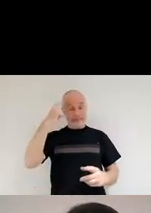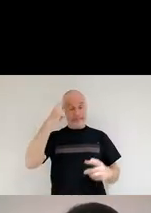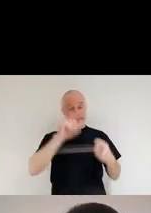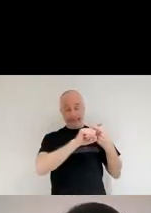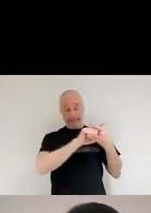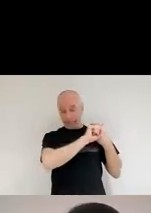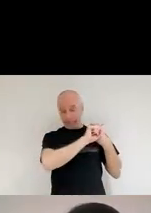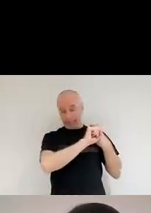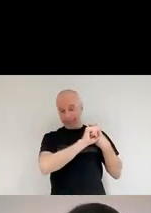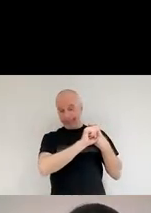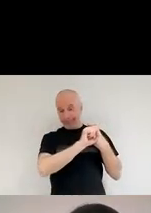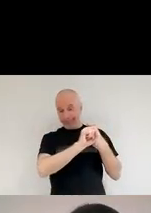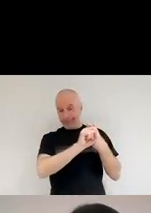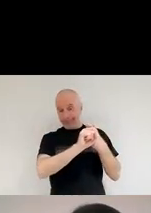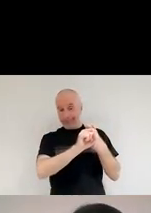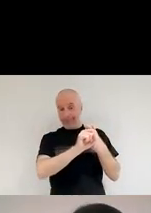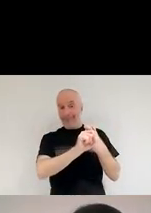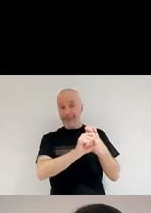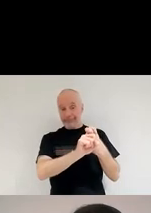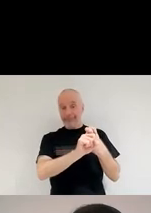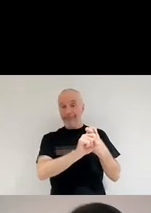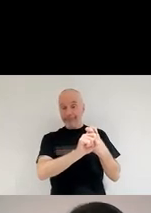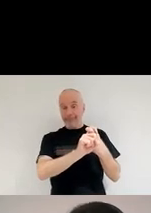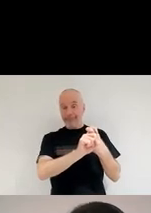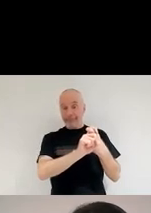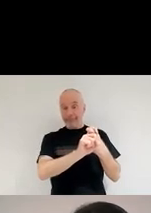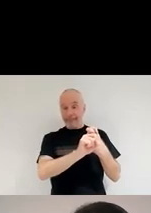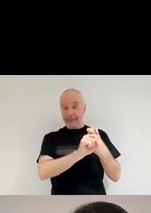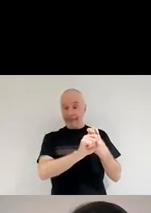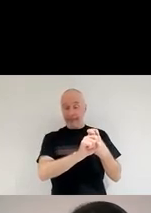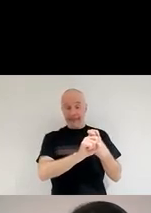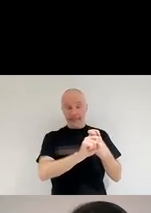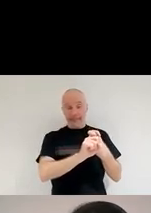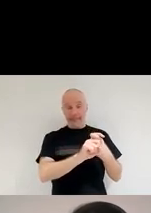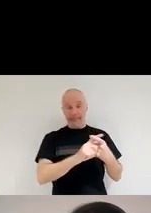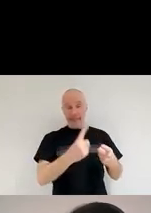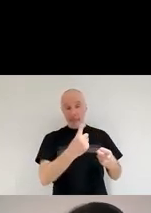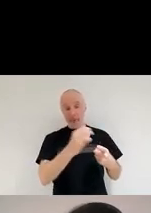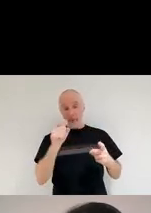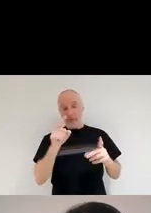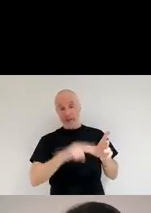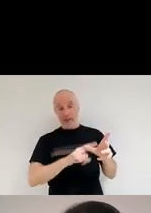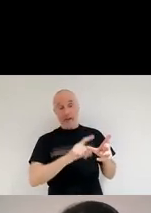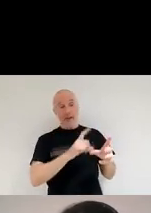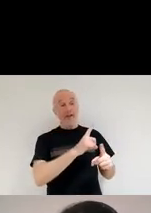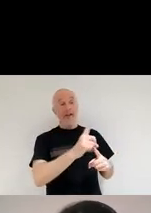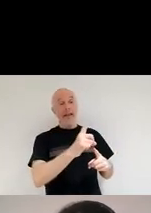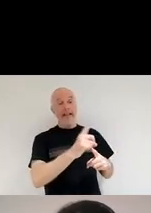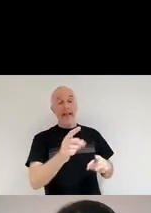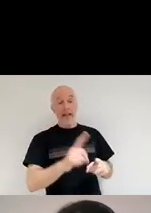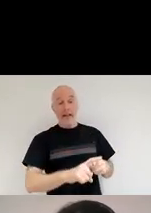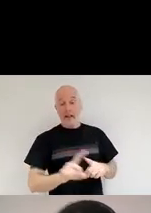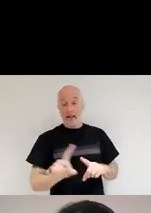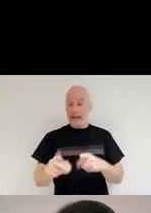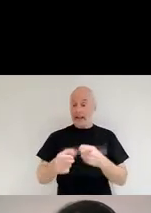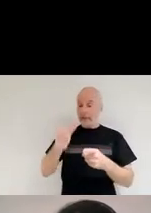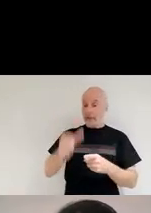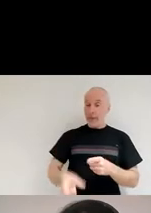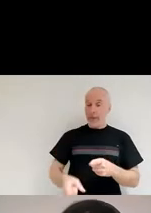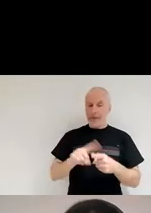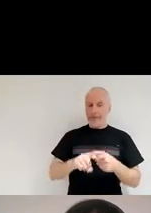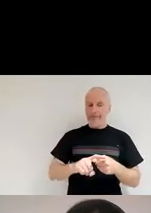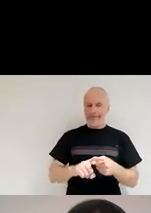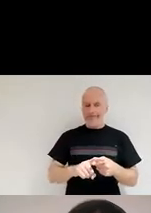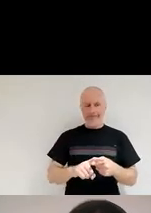very long time. It took us almost a hundred years after that for somebody to come and start challenging